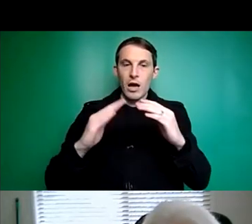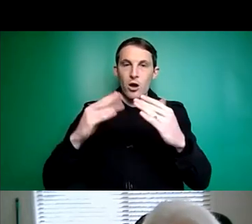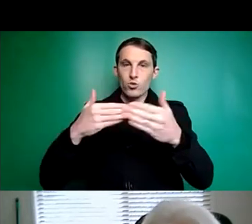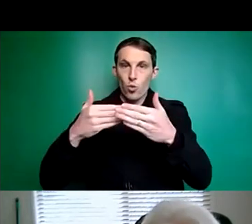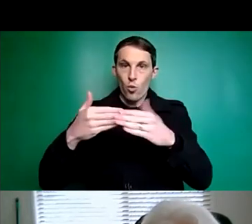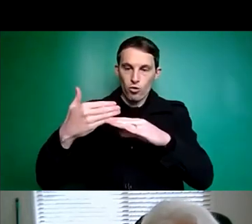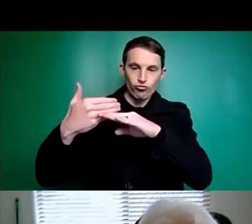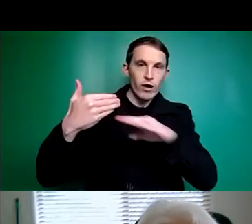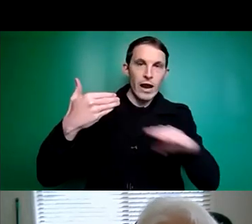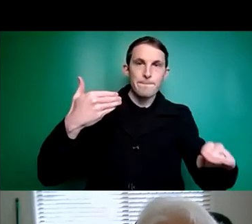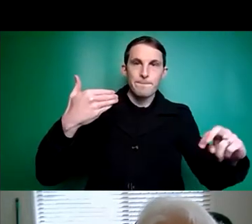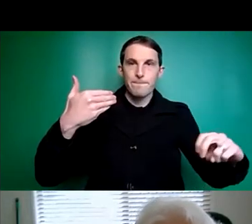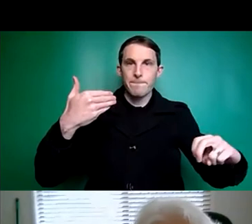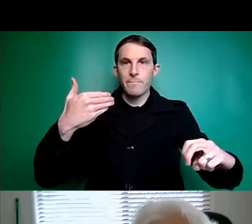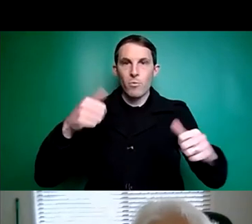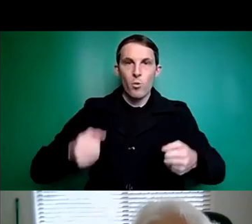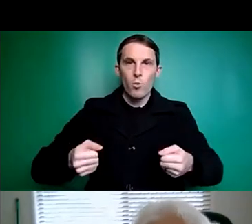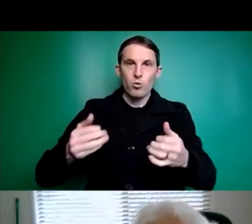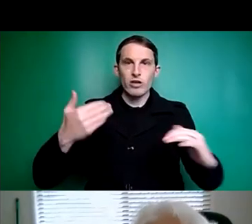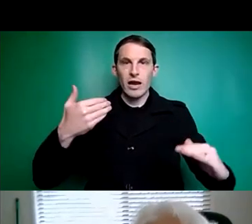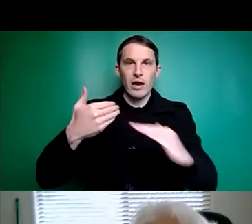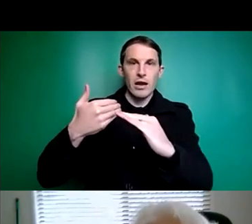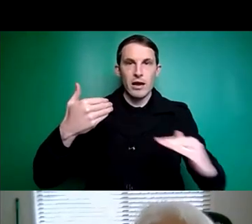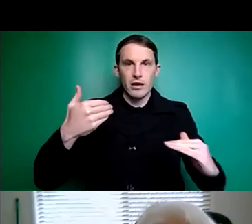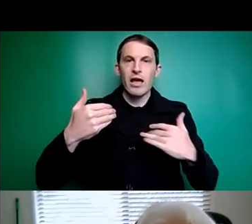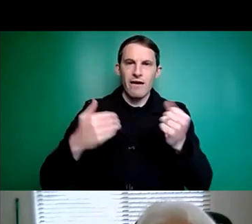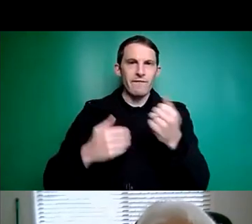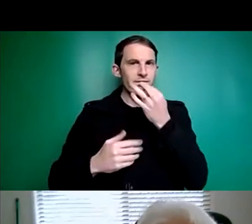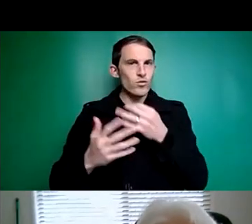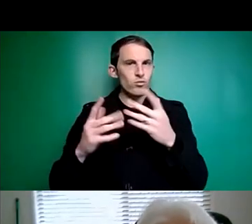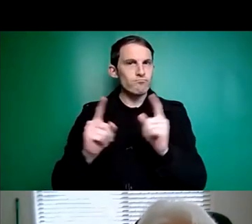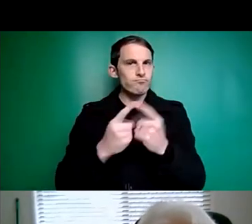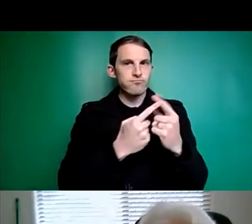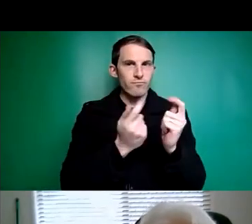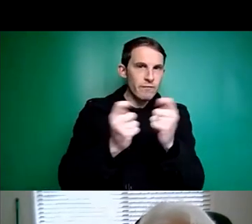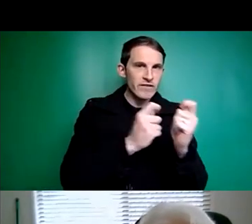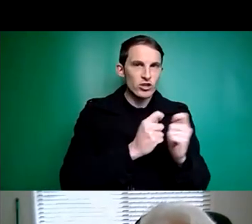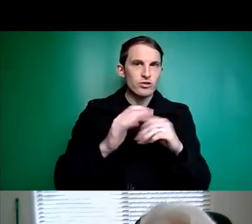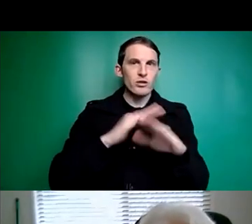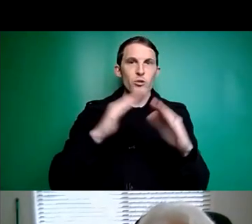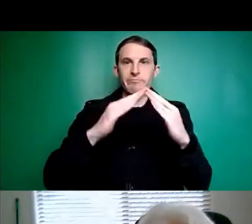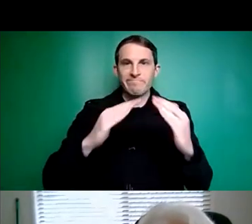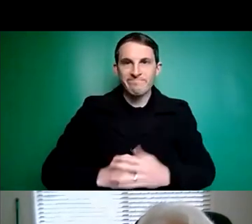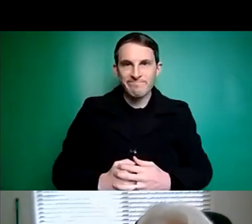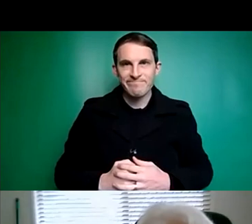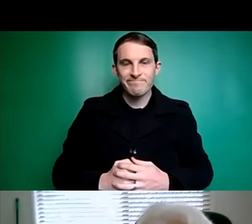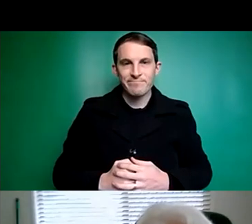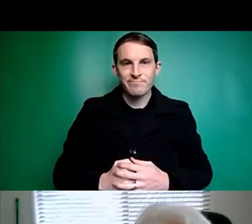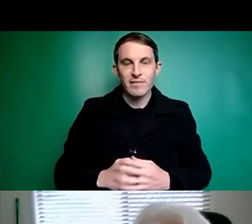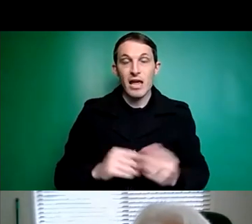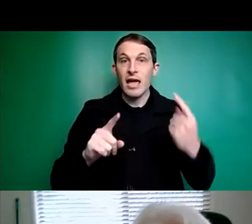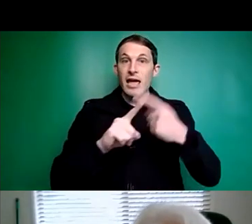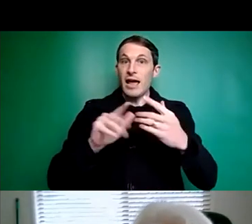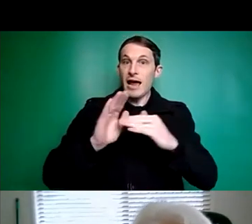I'm just wondering what else. We've had quite a few home modifications done and I'm in the